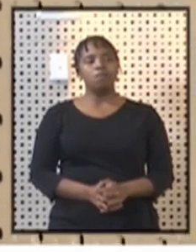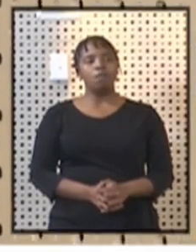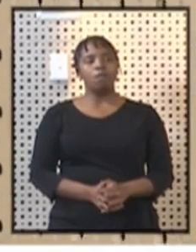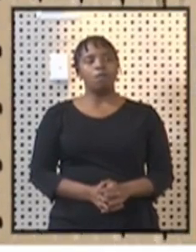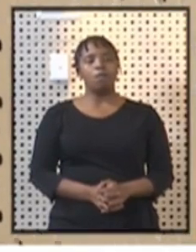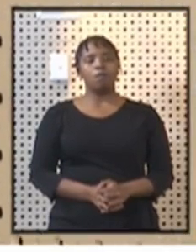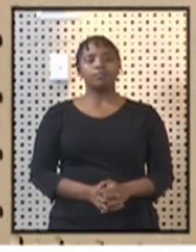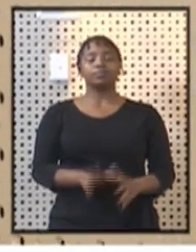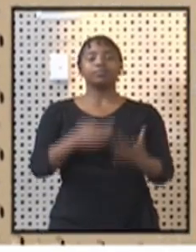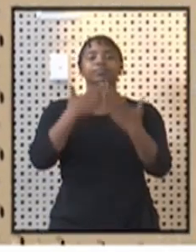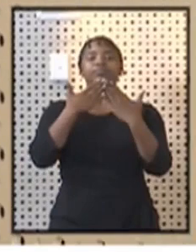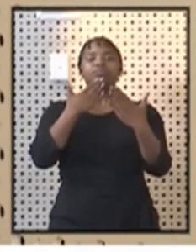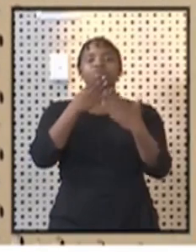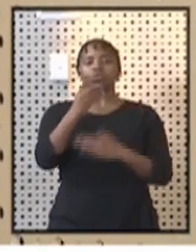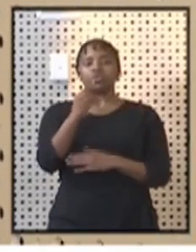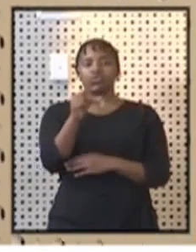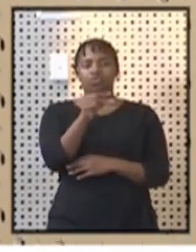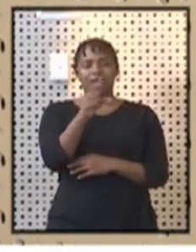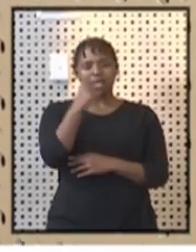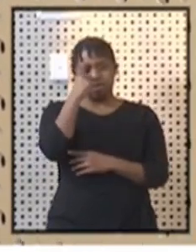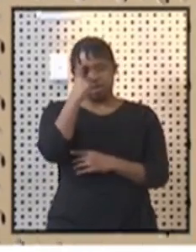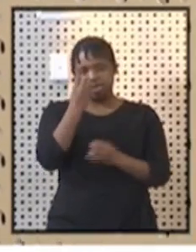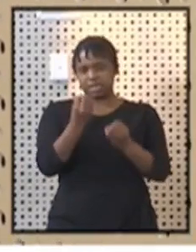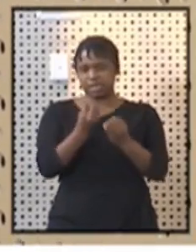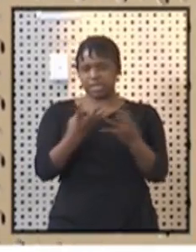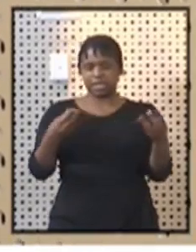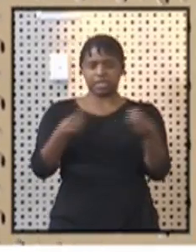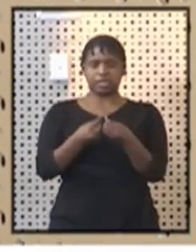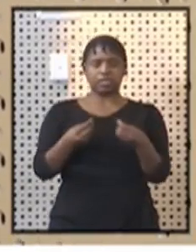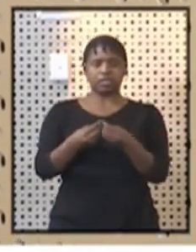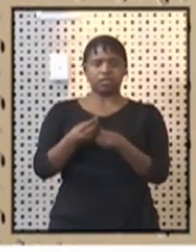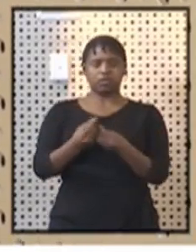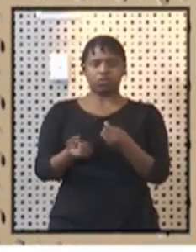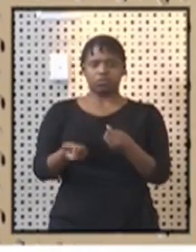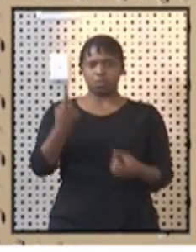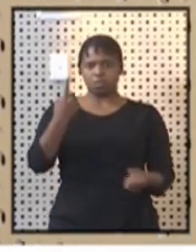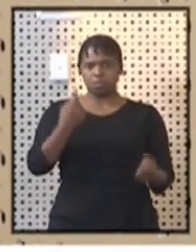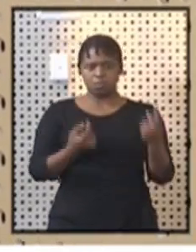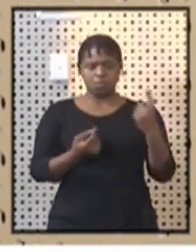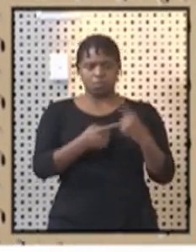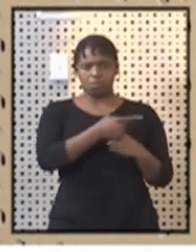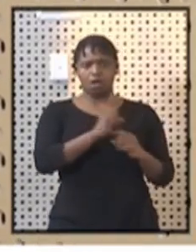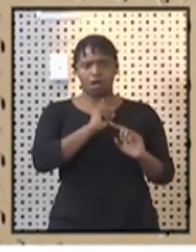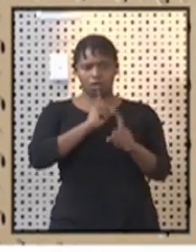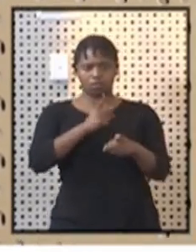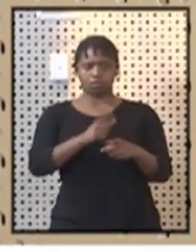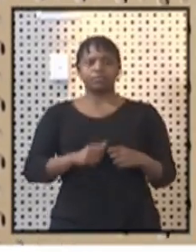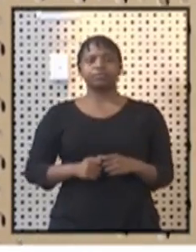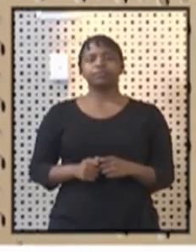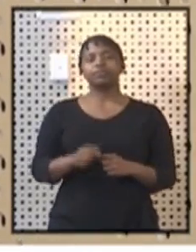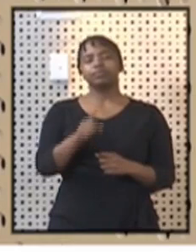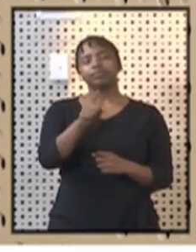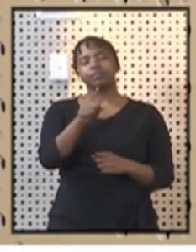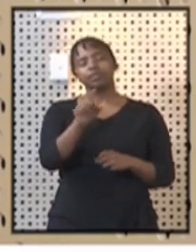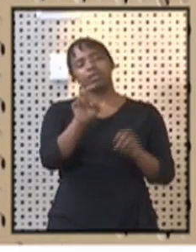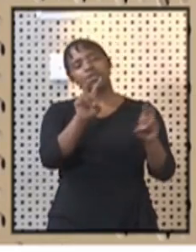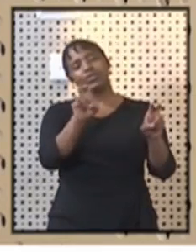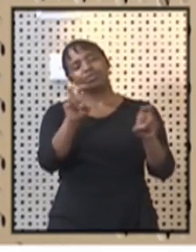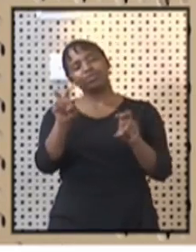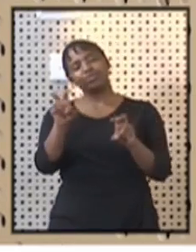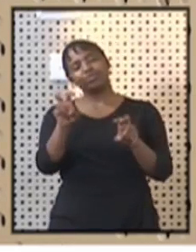Thanks, DG. I think quite a number of issues have been raised and has been responded to. Let me just speak about the issues of